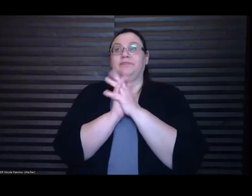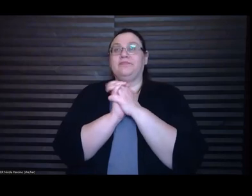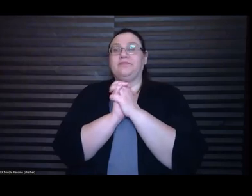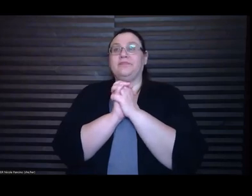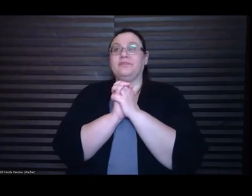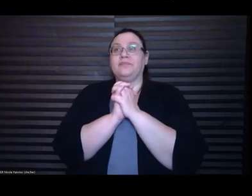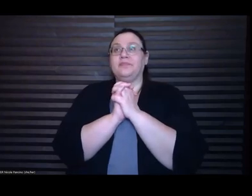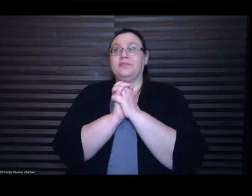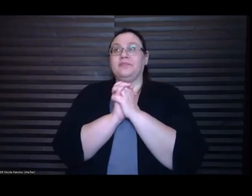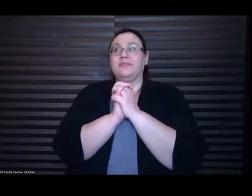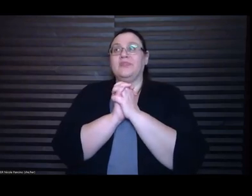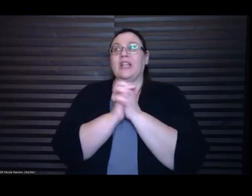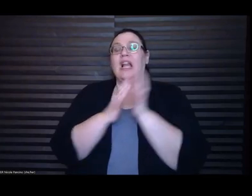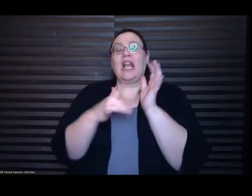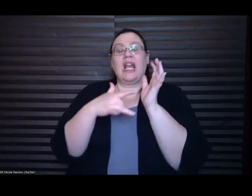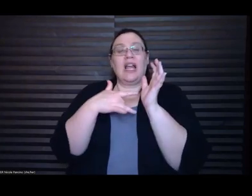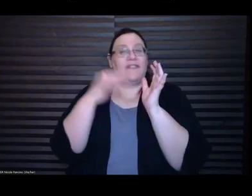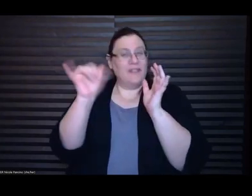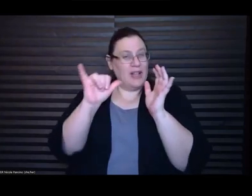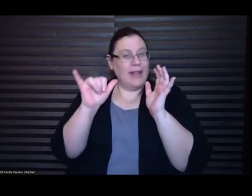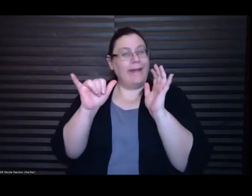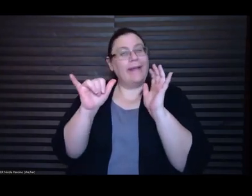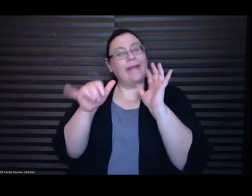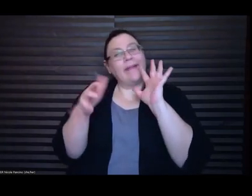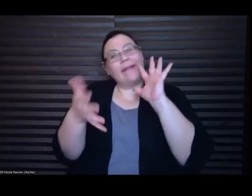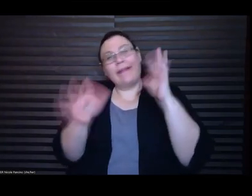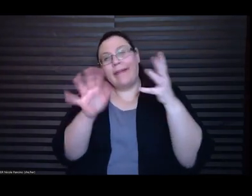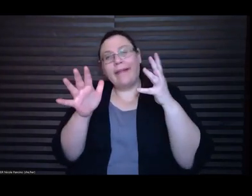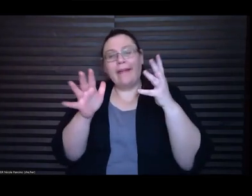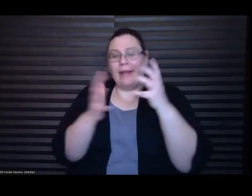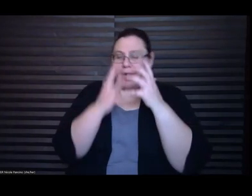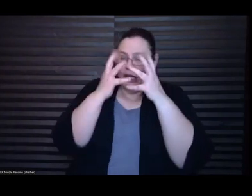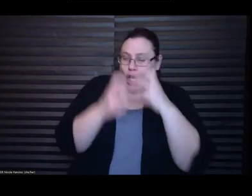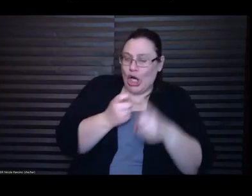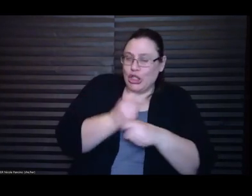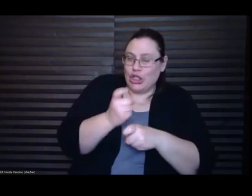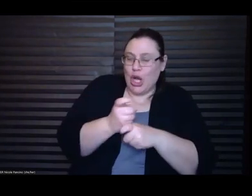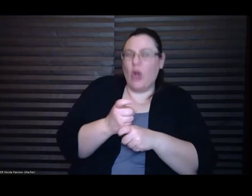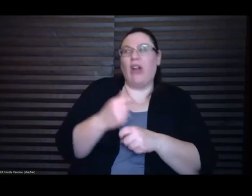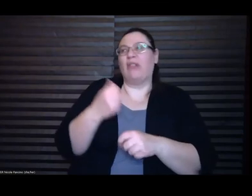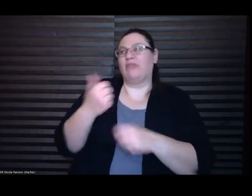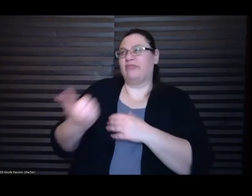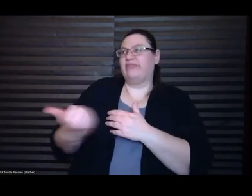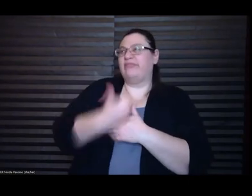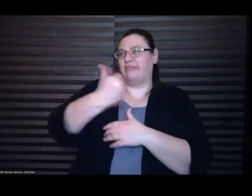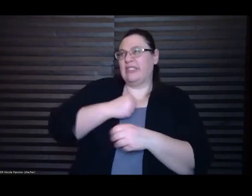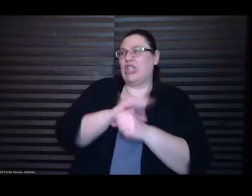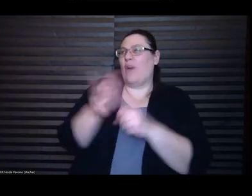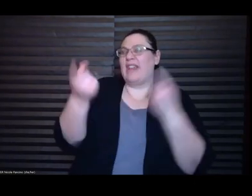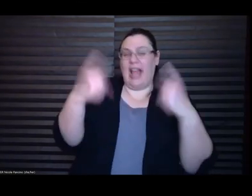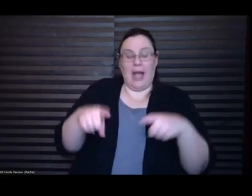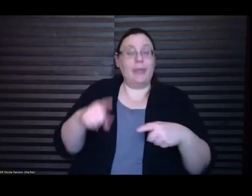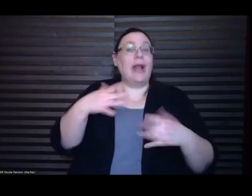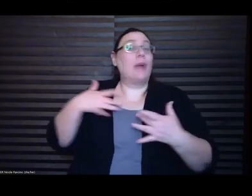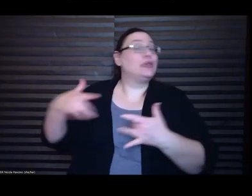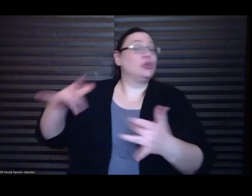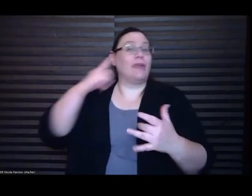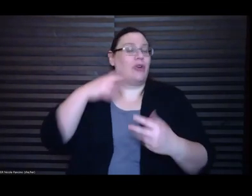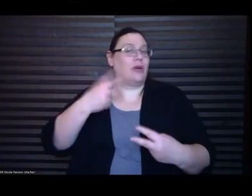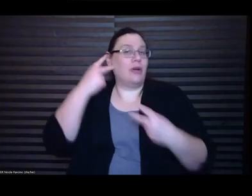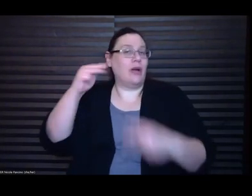joking that I made COVID happen because I was on tour for my memoir and it was really hard and difficult